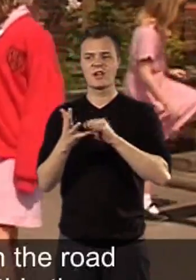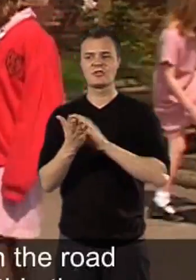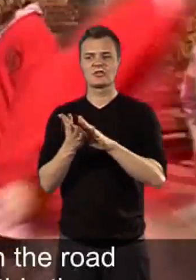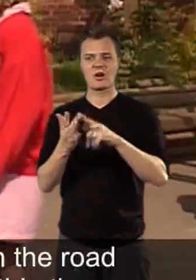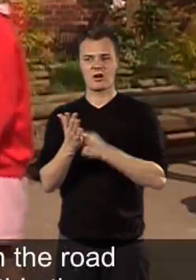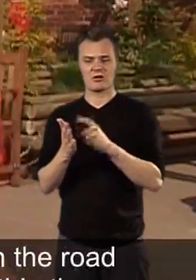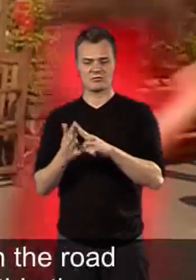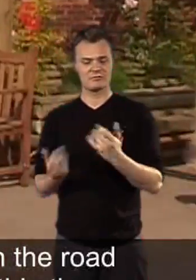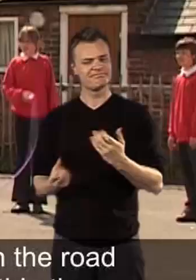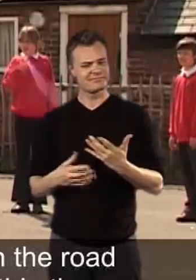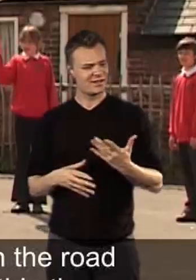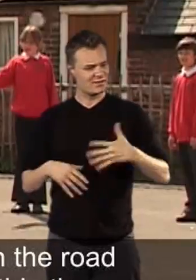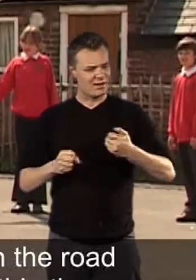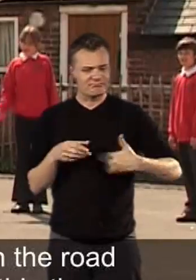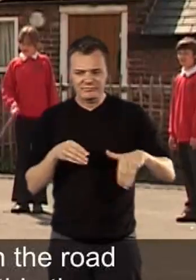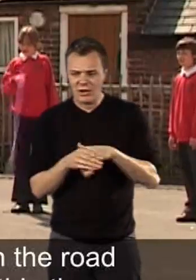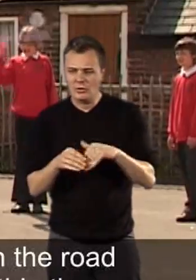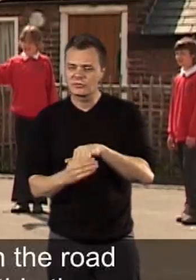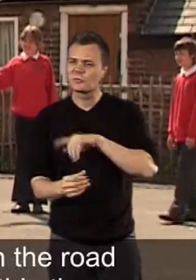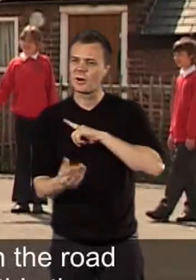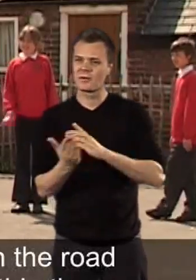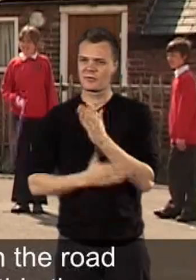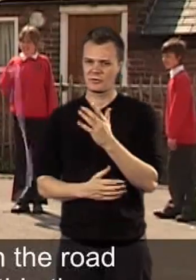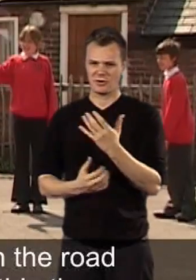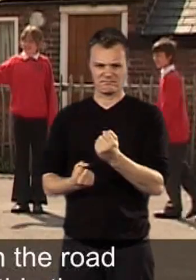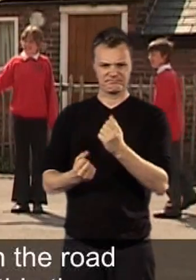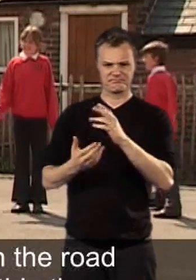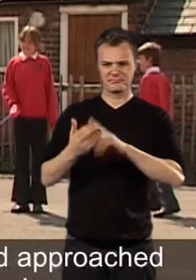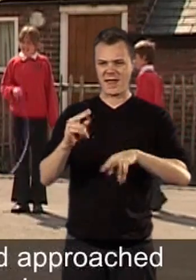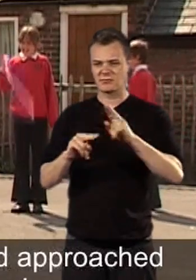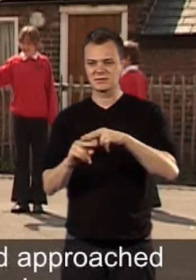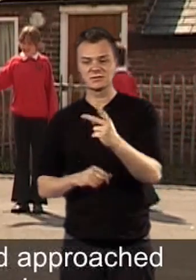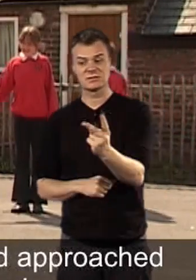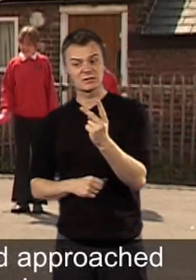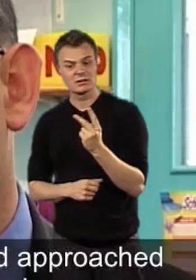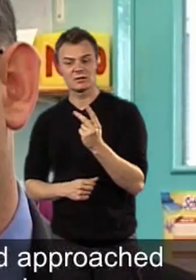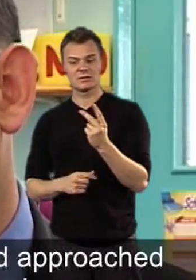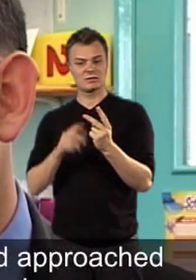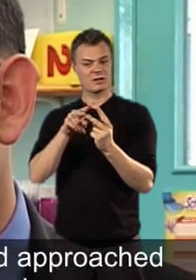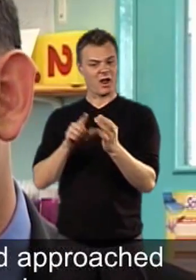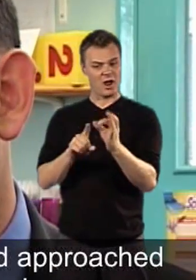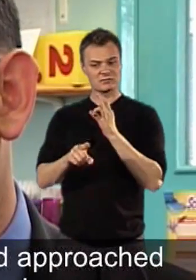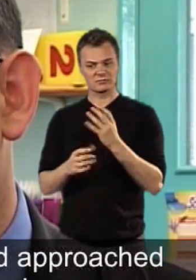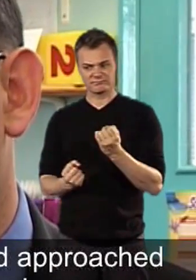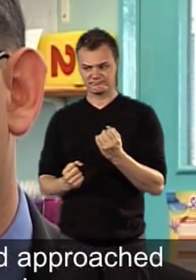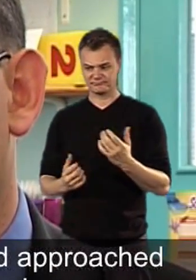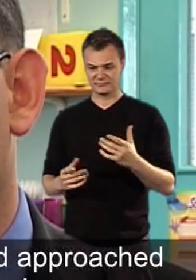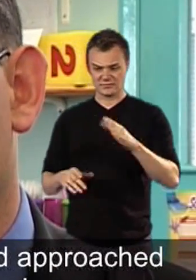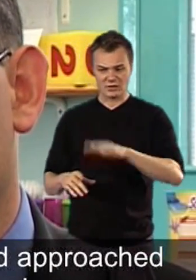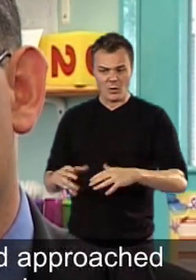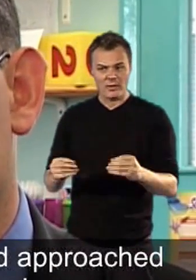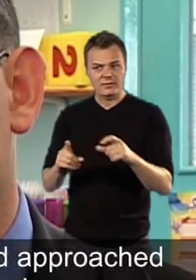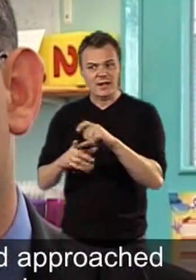One of the things that started us on the road to inclusion was actually a need within the community itself. Some parents approached us